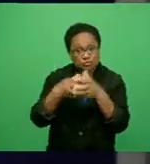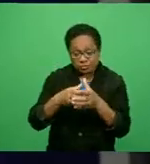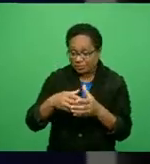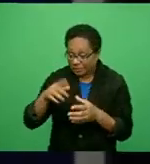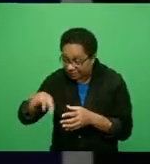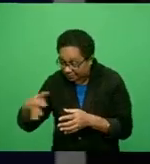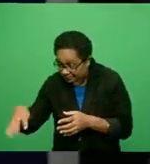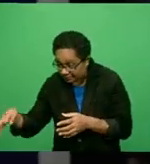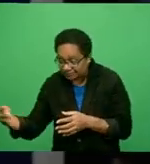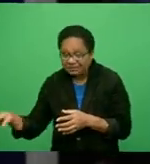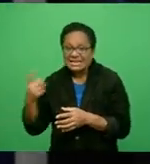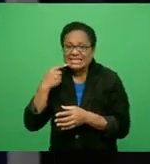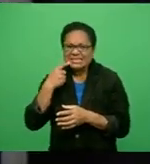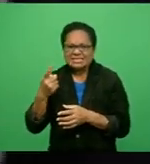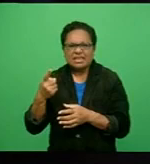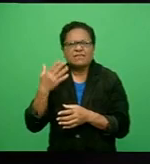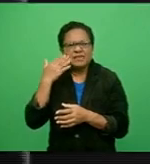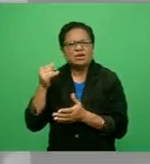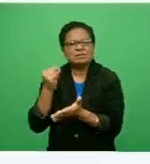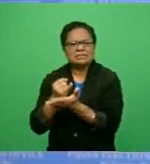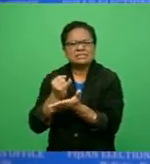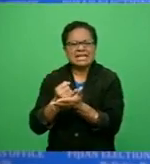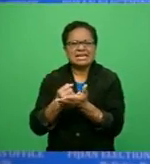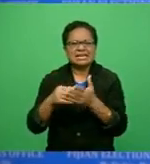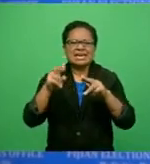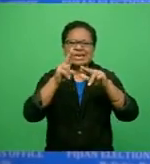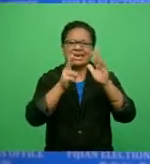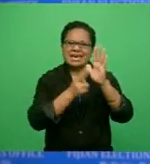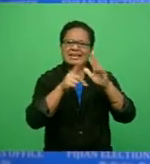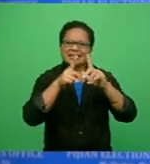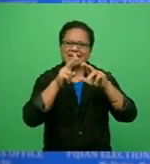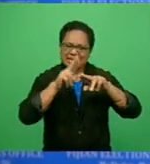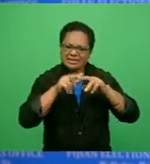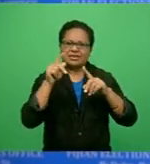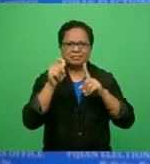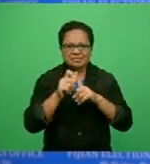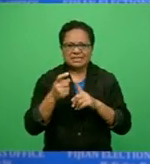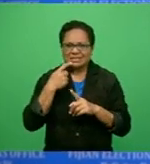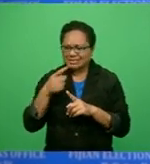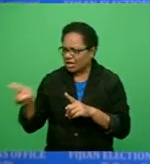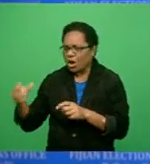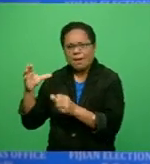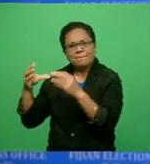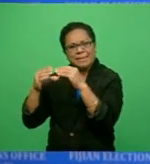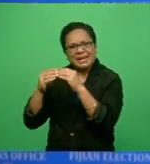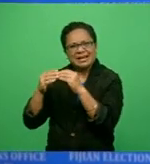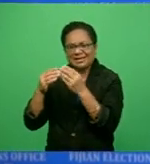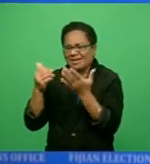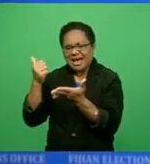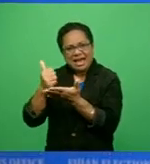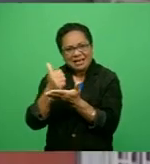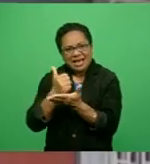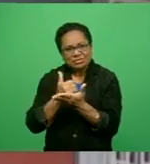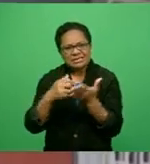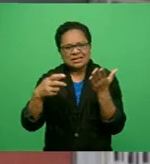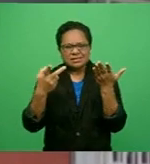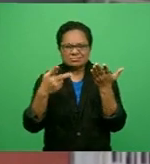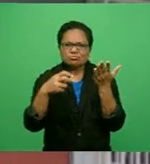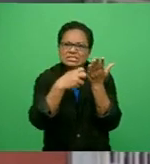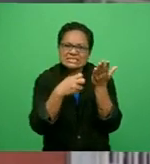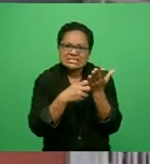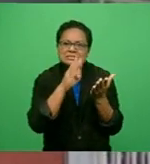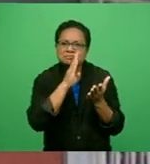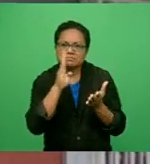failed to issue receipts, declare and reconcile deposits in bank accounts and failed to keep proper accounts of fundraising activities.